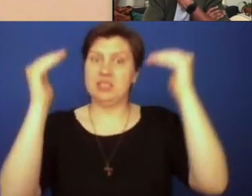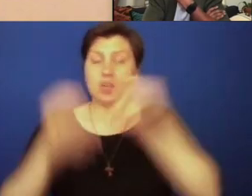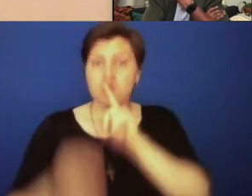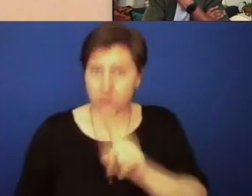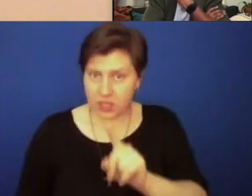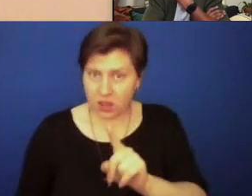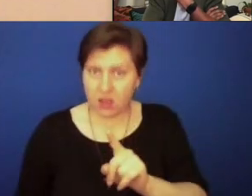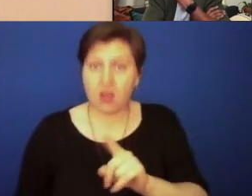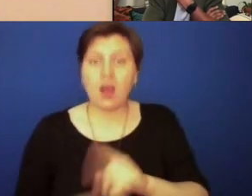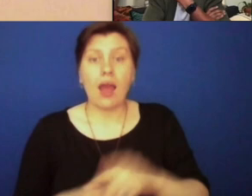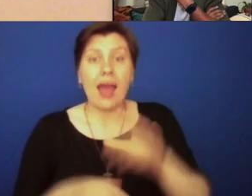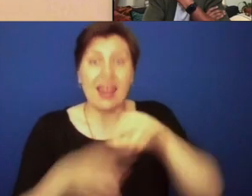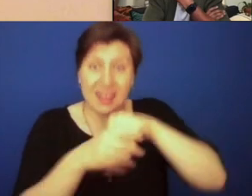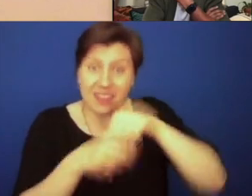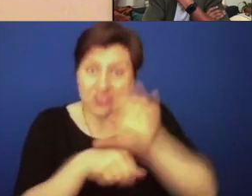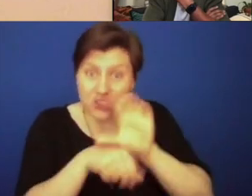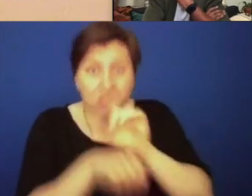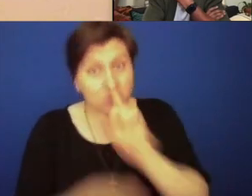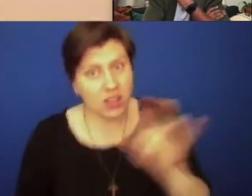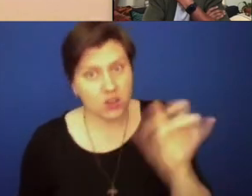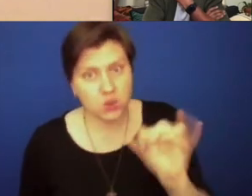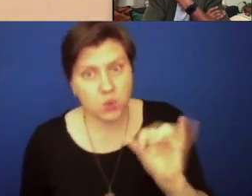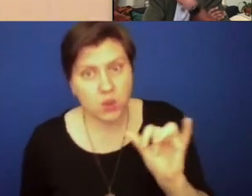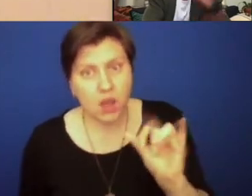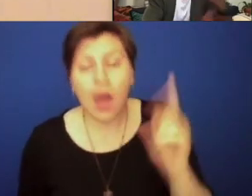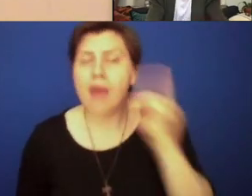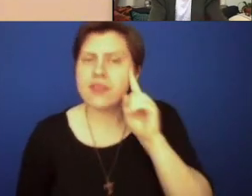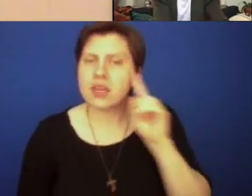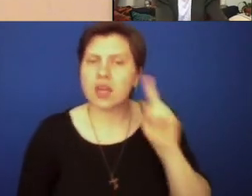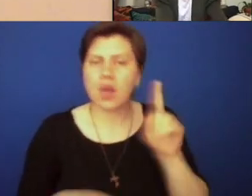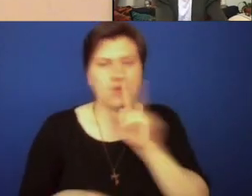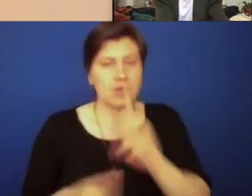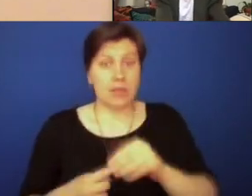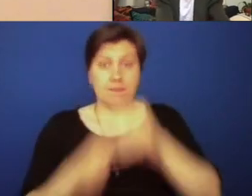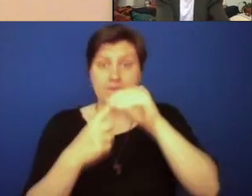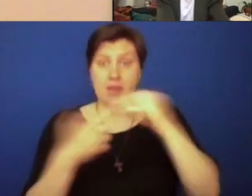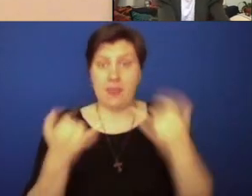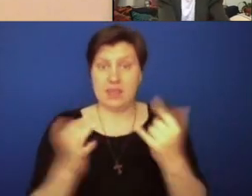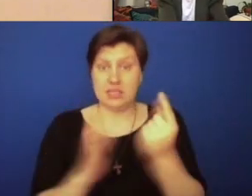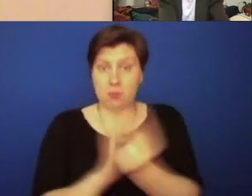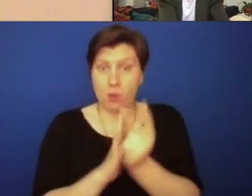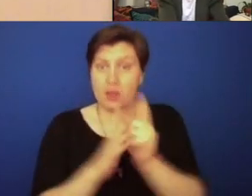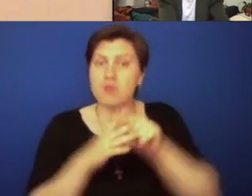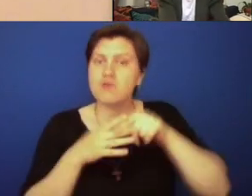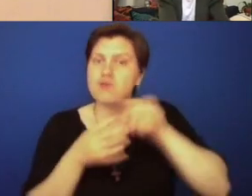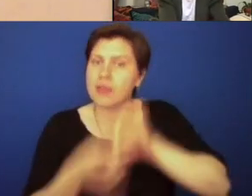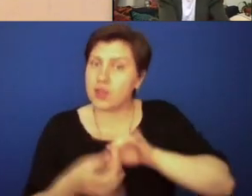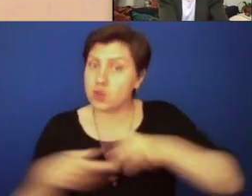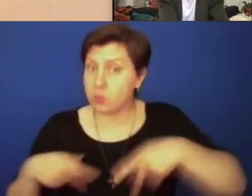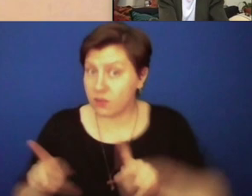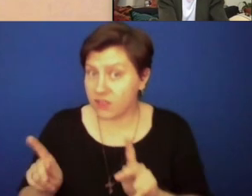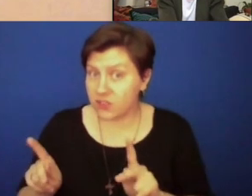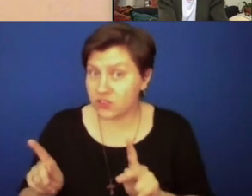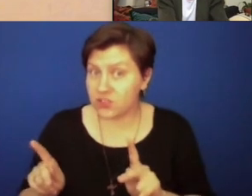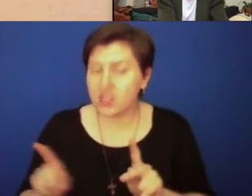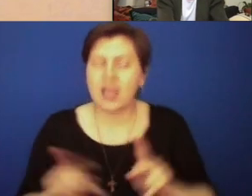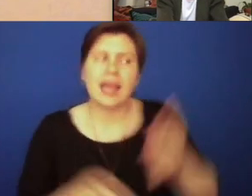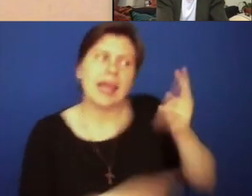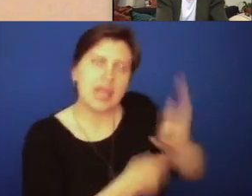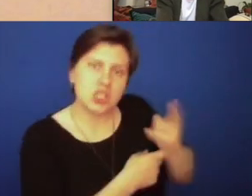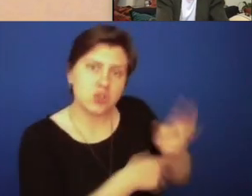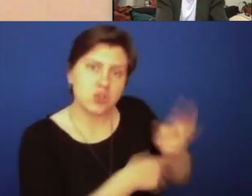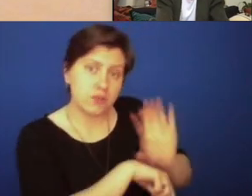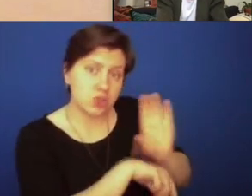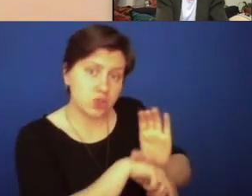and it's also real in our church. I think what the, what is telling about this moment in terms of privilege, right, is the ways in which the